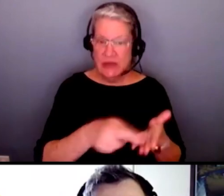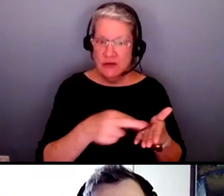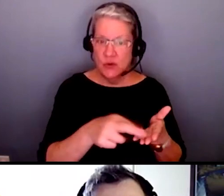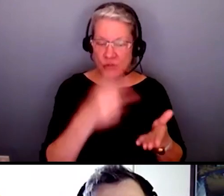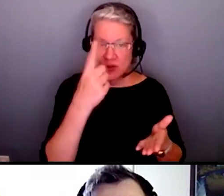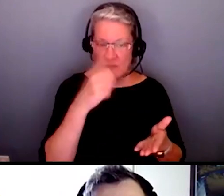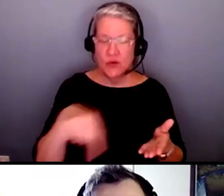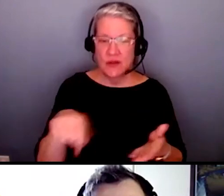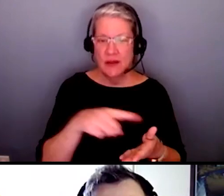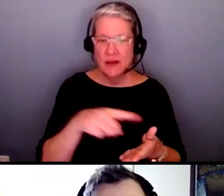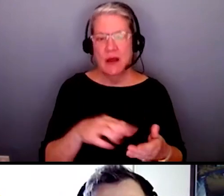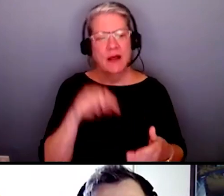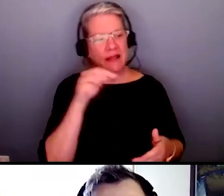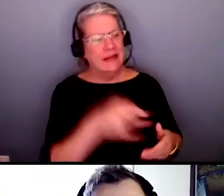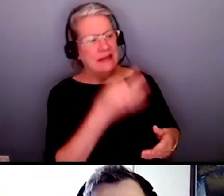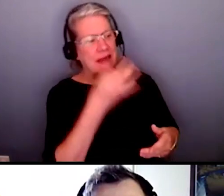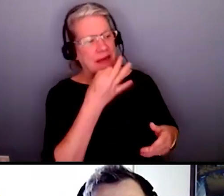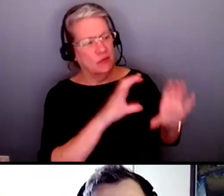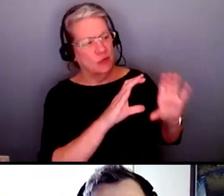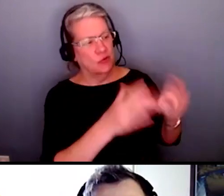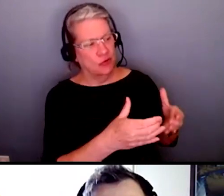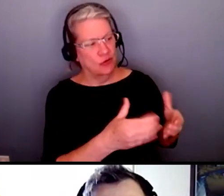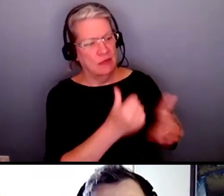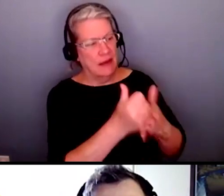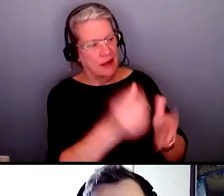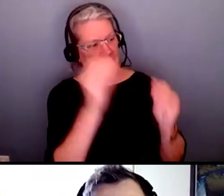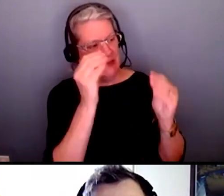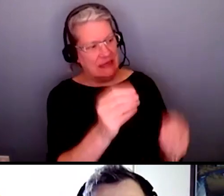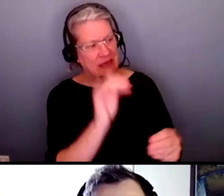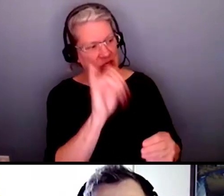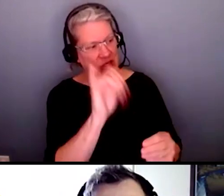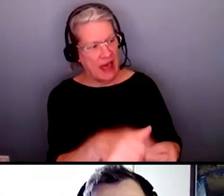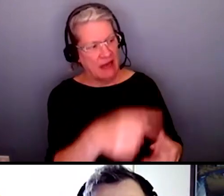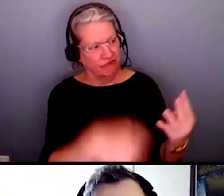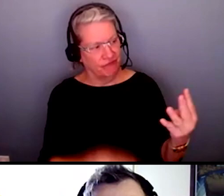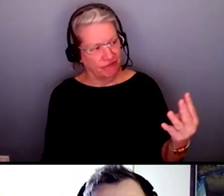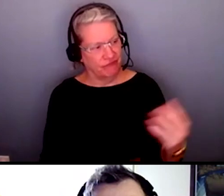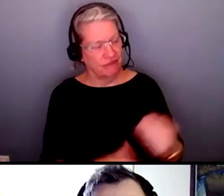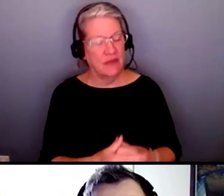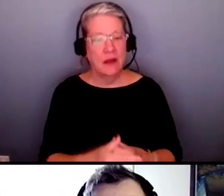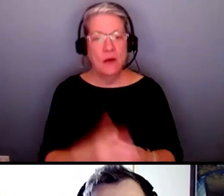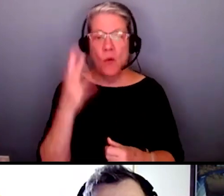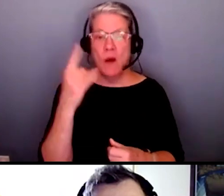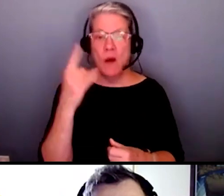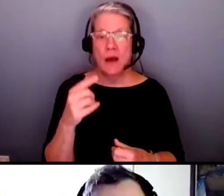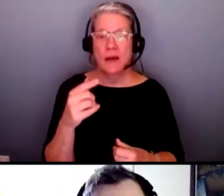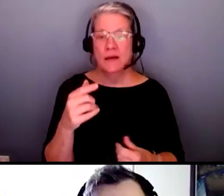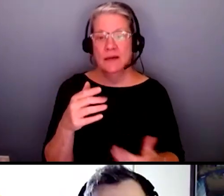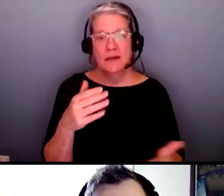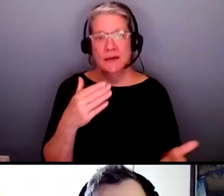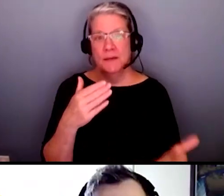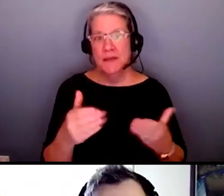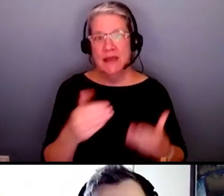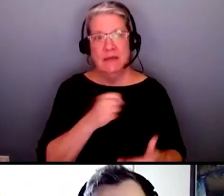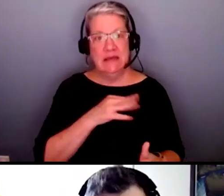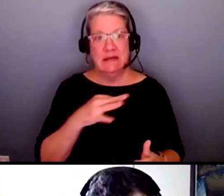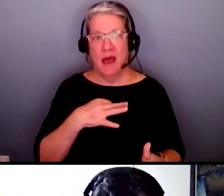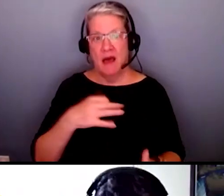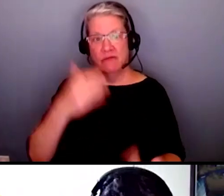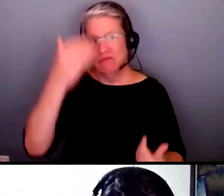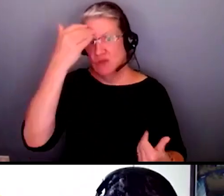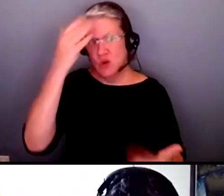group of experts who would be willing to come in and help teach that the these elements because they may not have people on staff who are